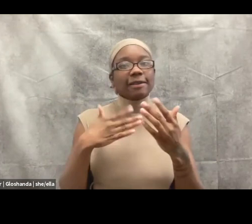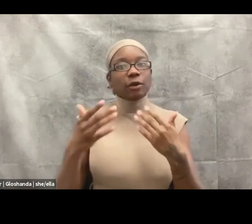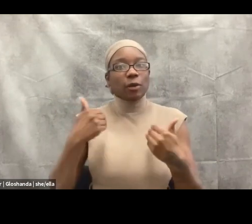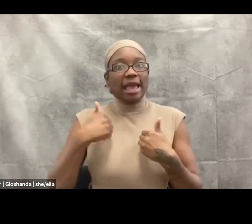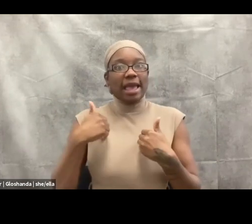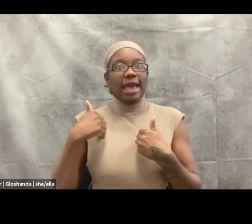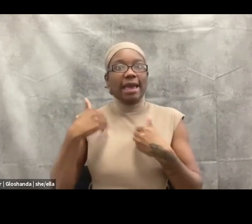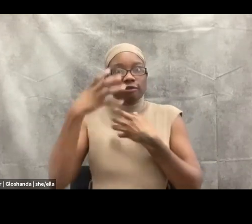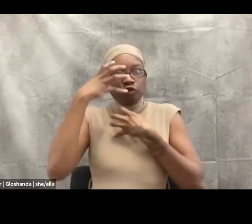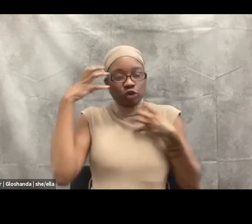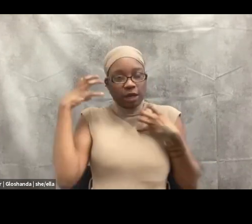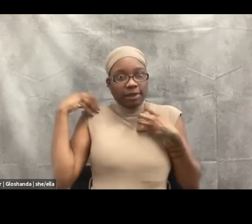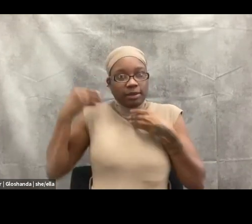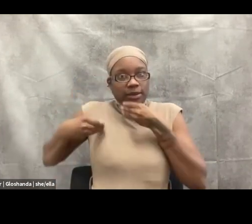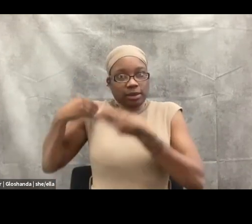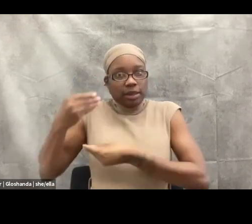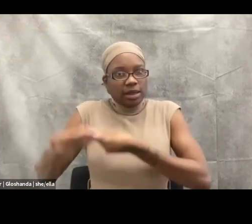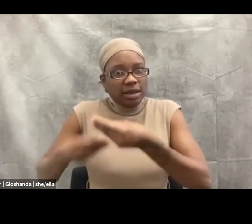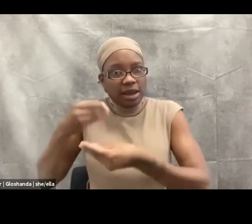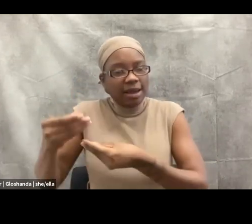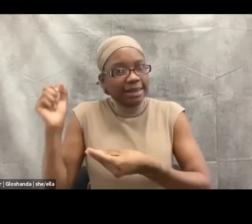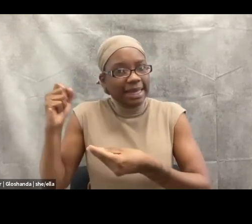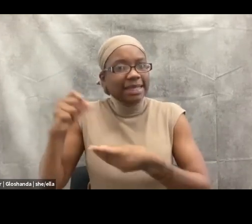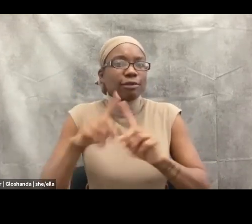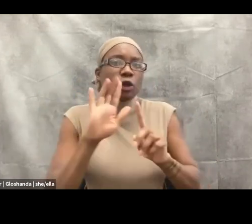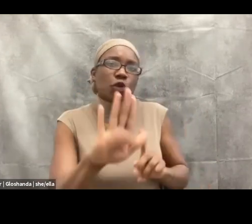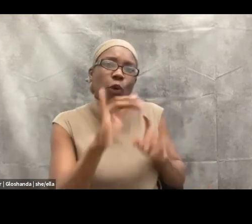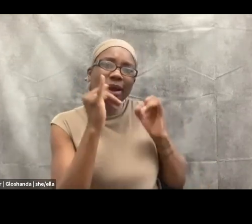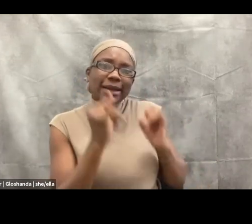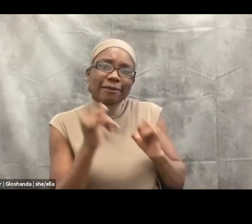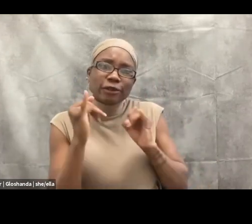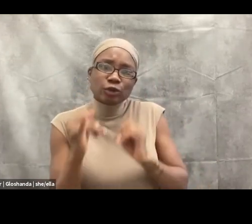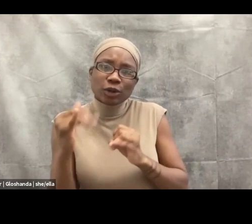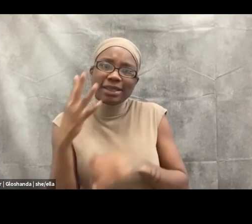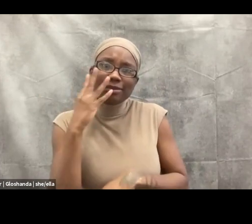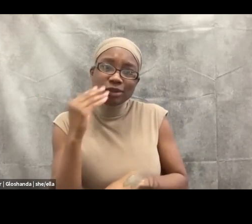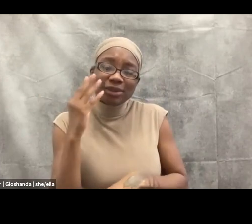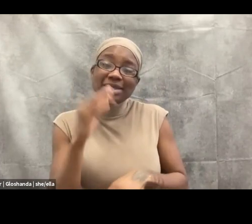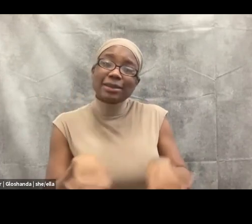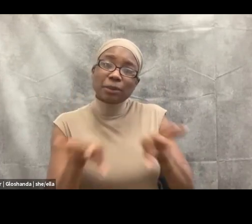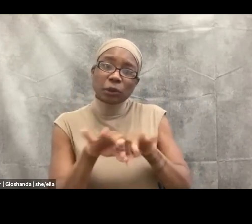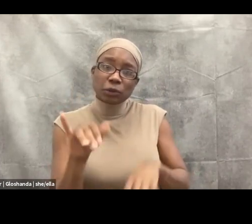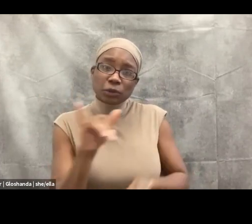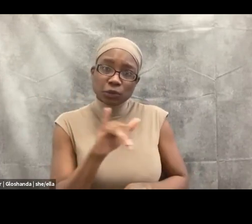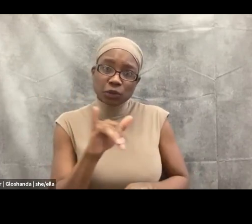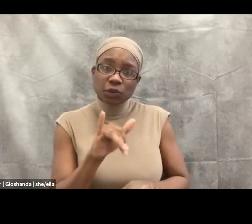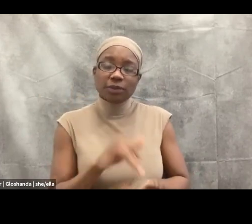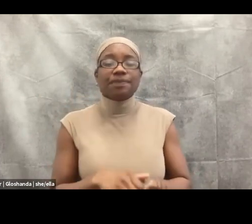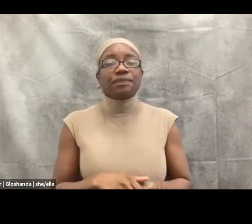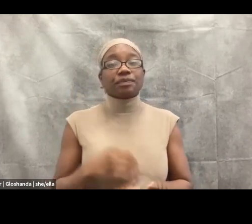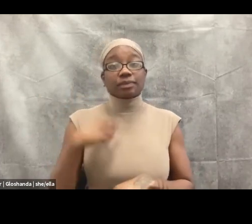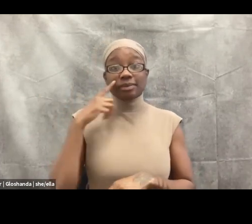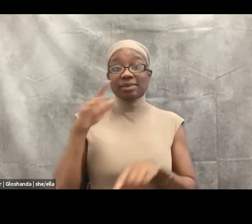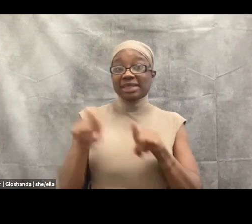your individual experience is very important to you. So I think as clinicians, we can empower people in knowing that like, yes,